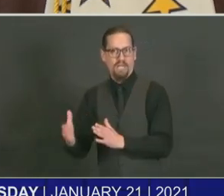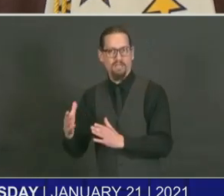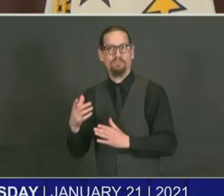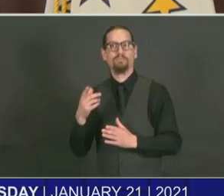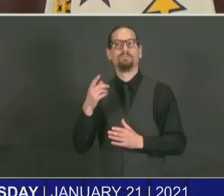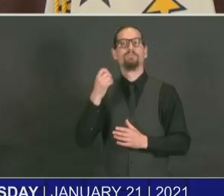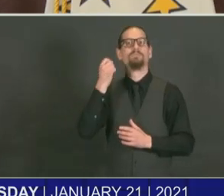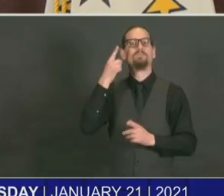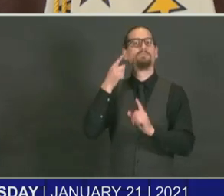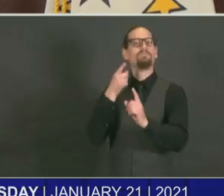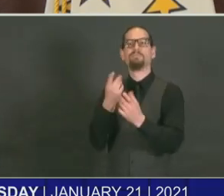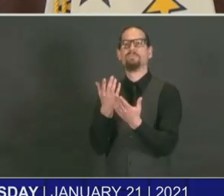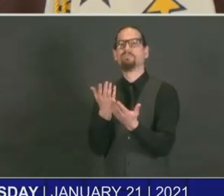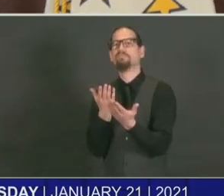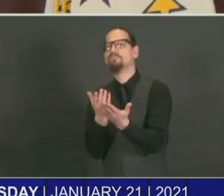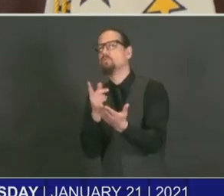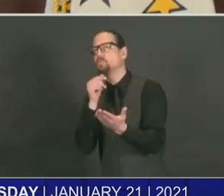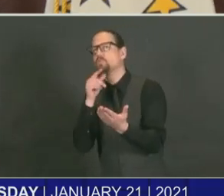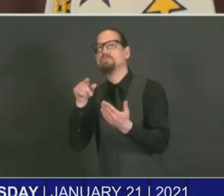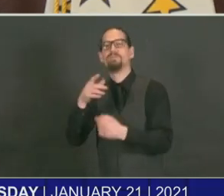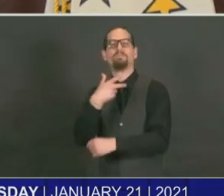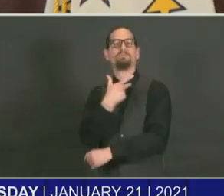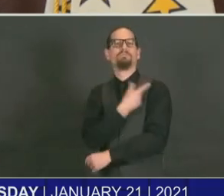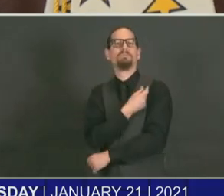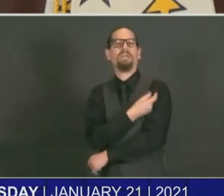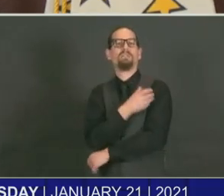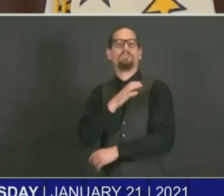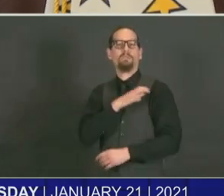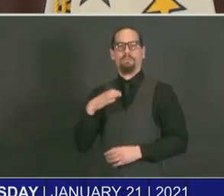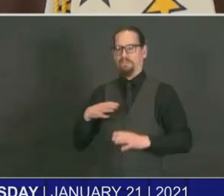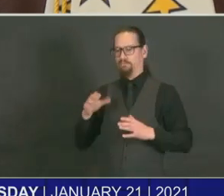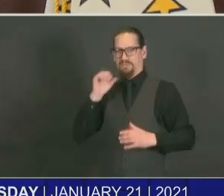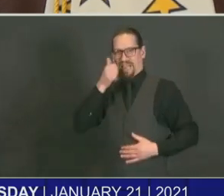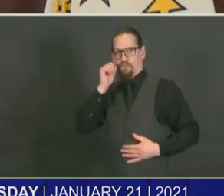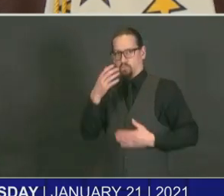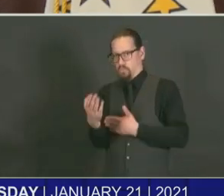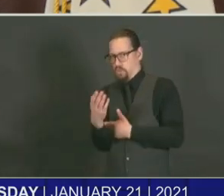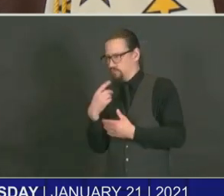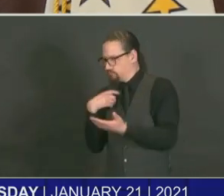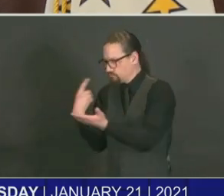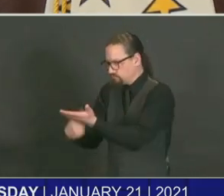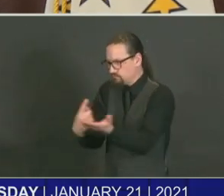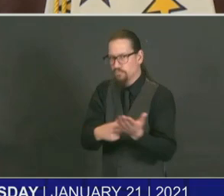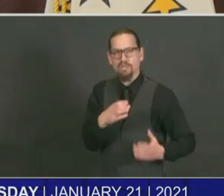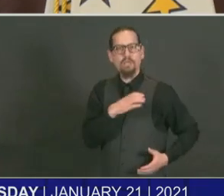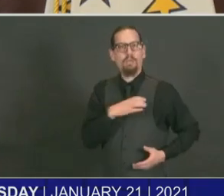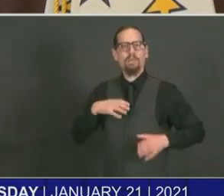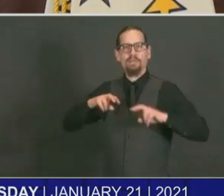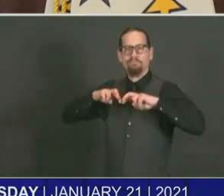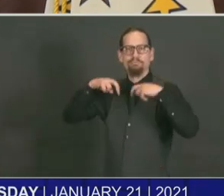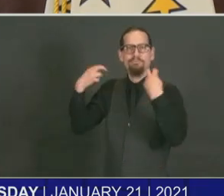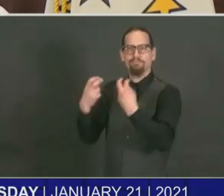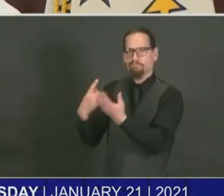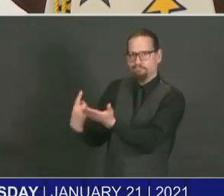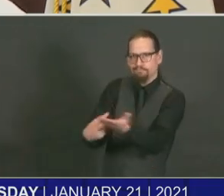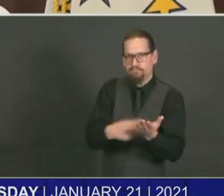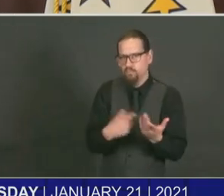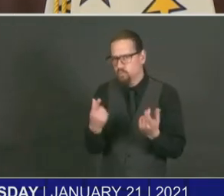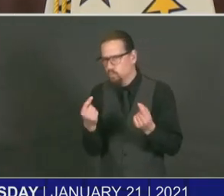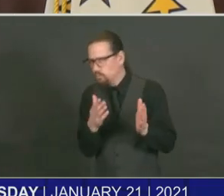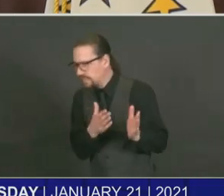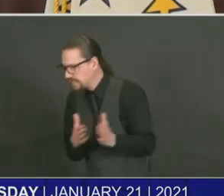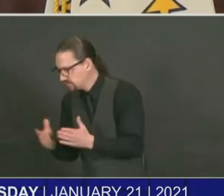-19 vaccine subcommittee tomorrow morning to get their feedback. We anticipate having those plans finalized by next week, so stay tuned.